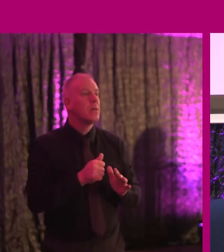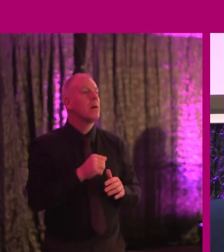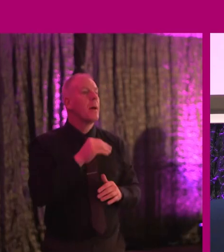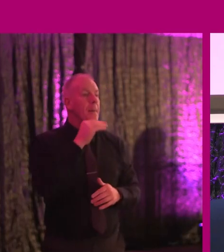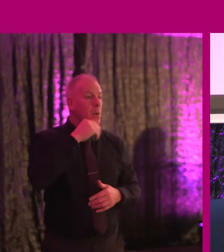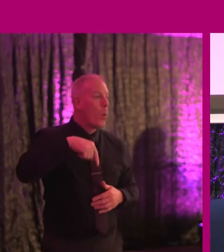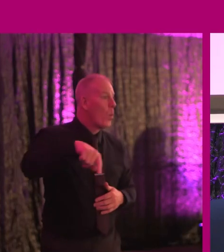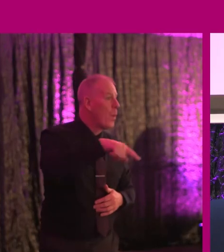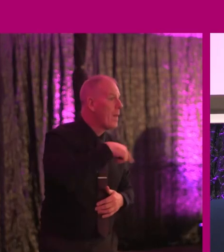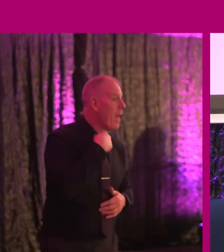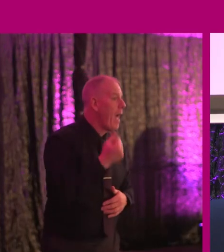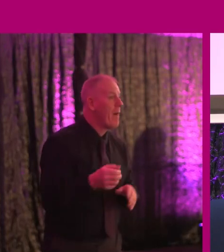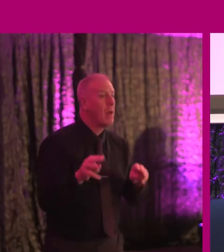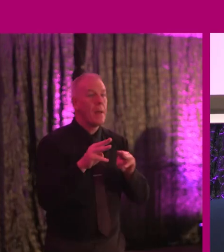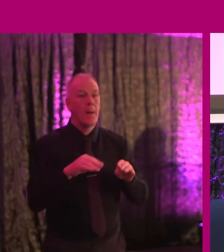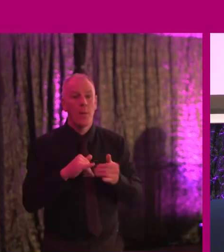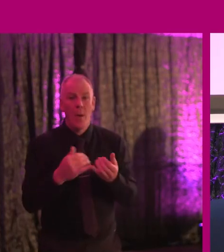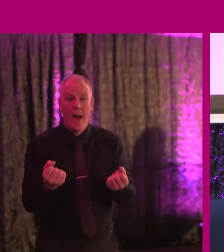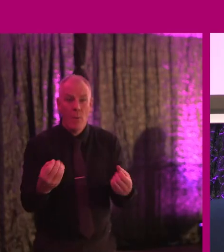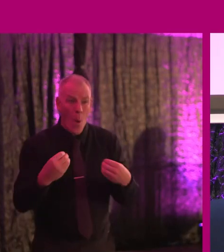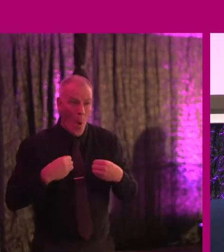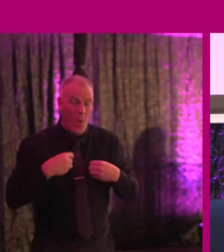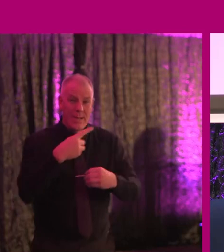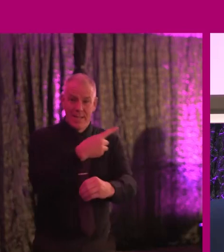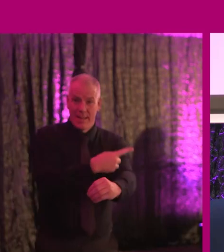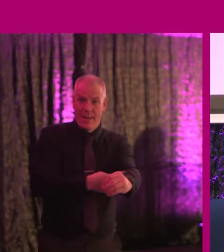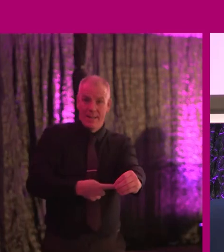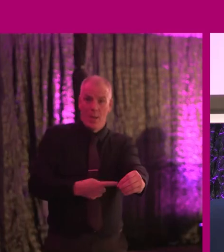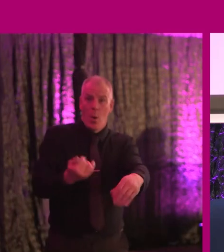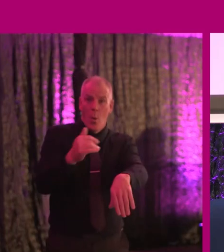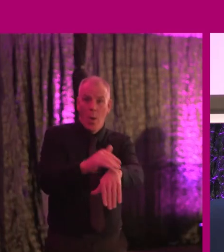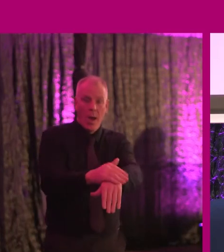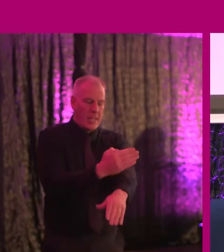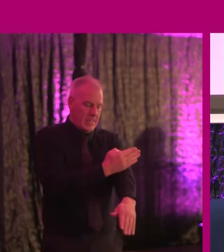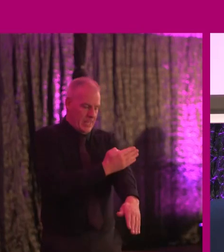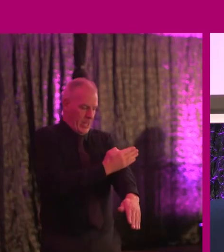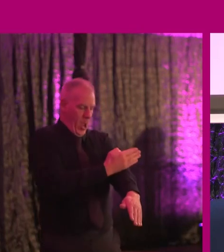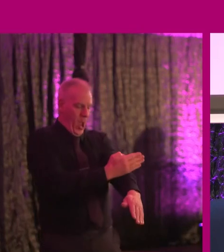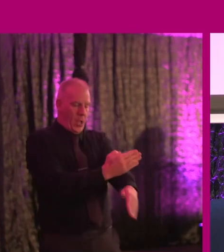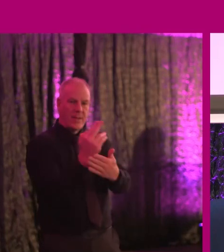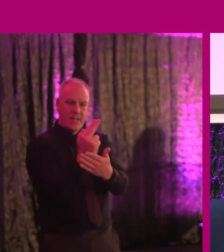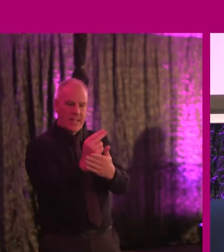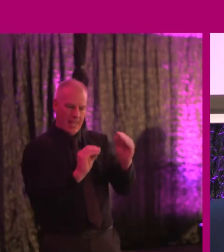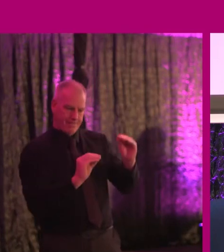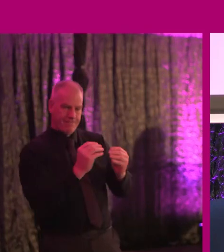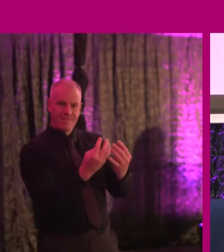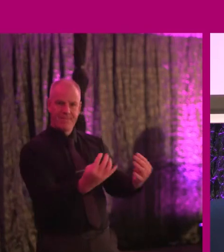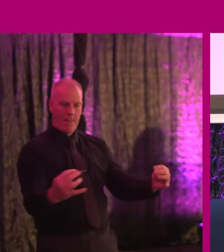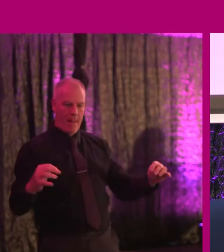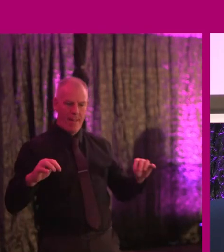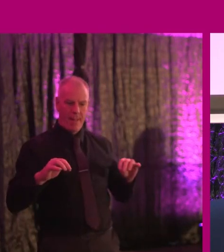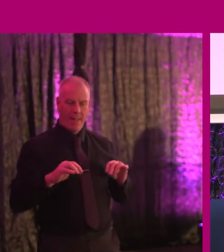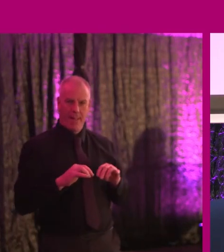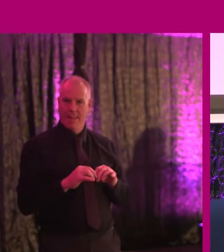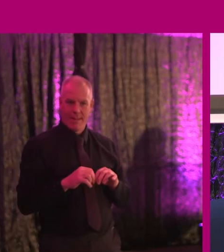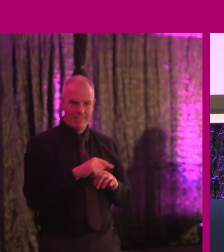have people with disabilities at the beginning of the design process. Sitting at the table in